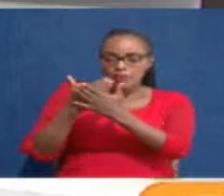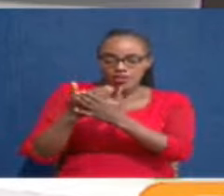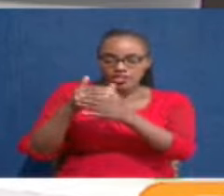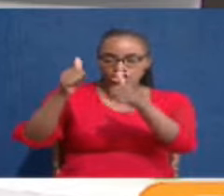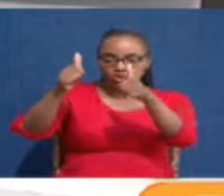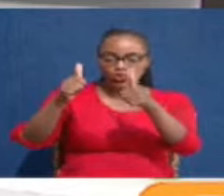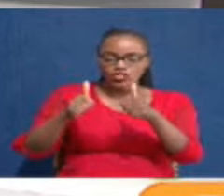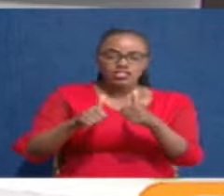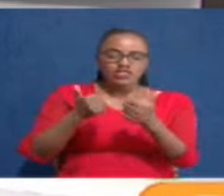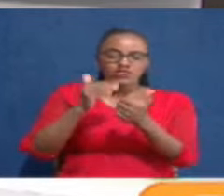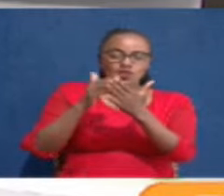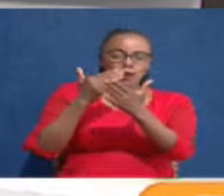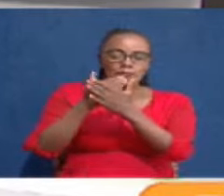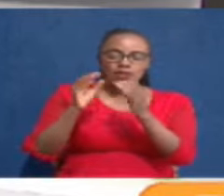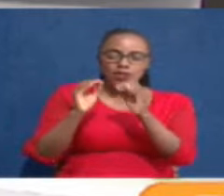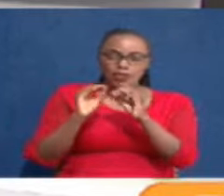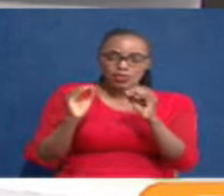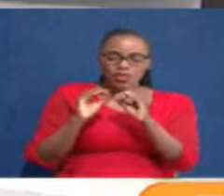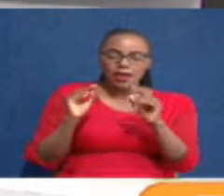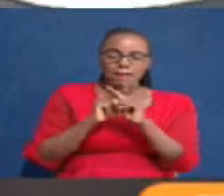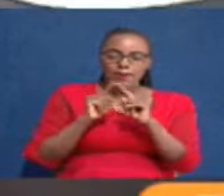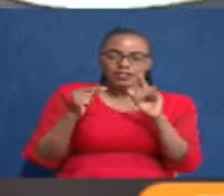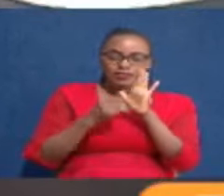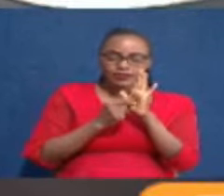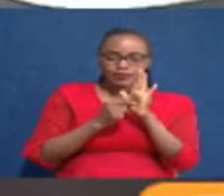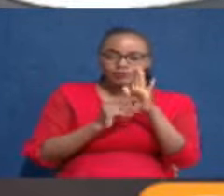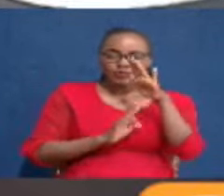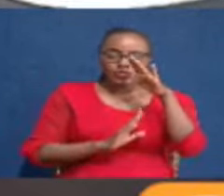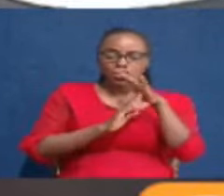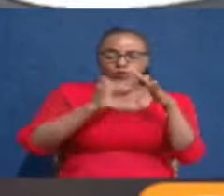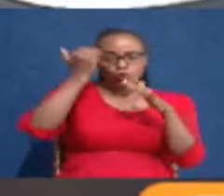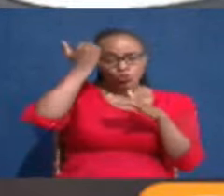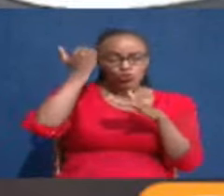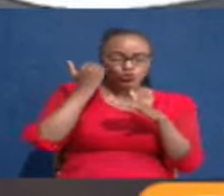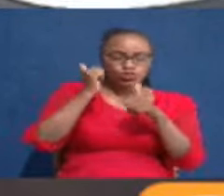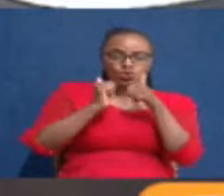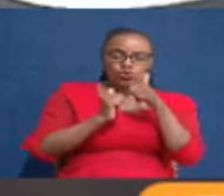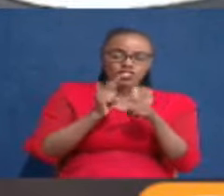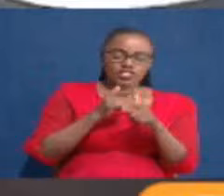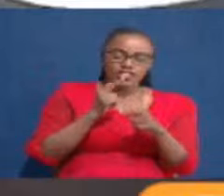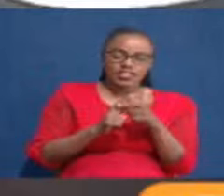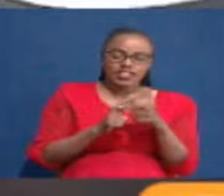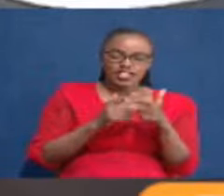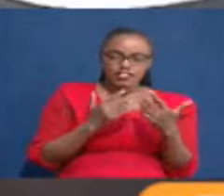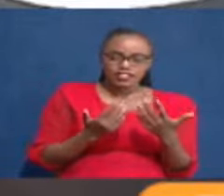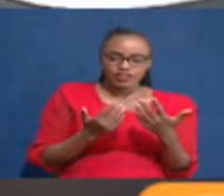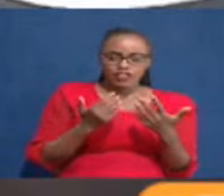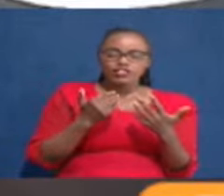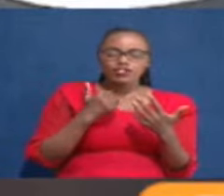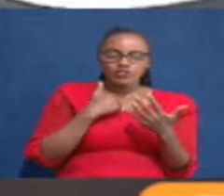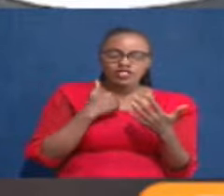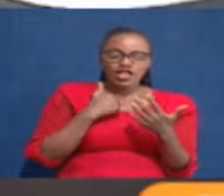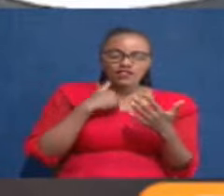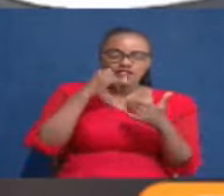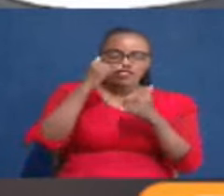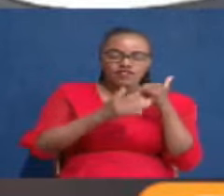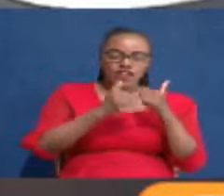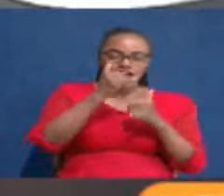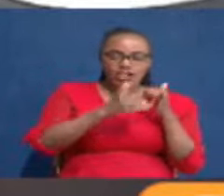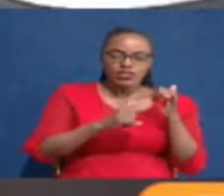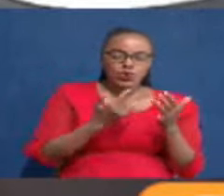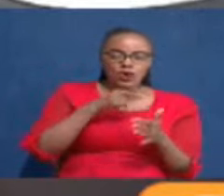yet, but that is still within their right. And this would be to the Supreme Court, which would then now have the final say